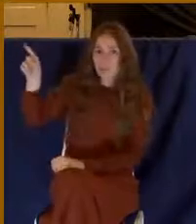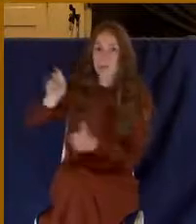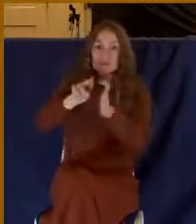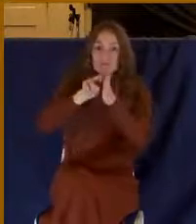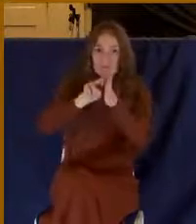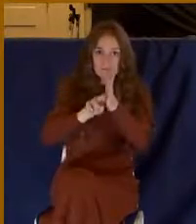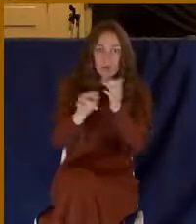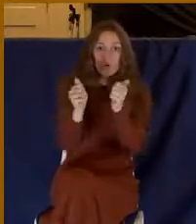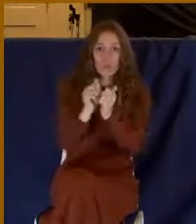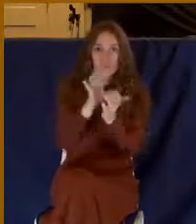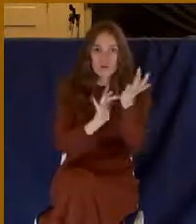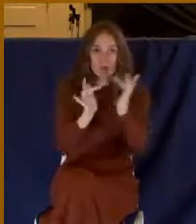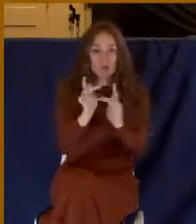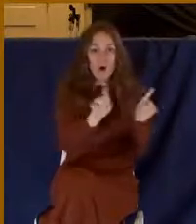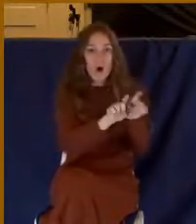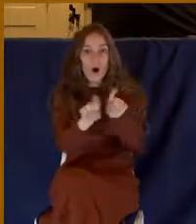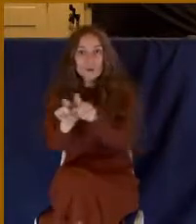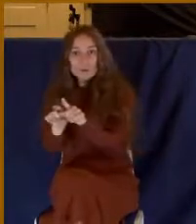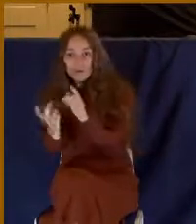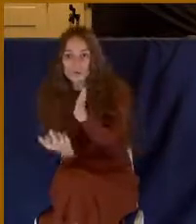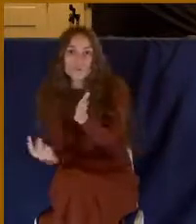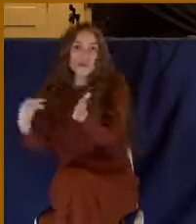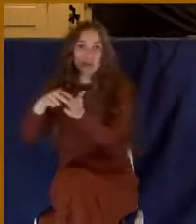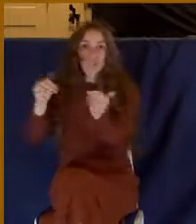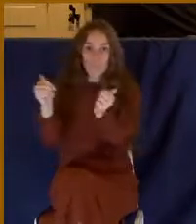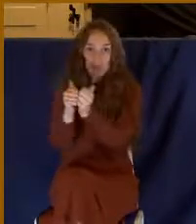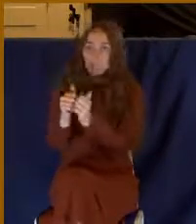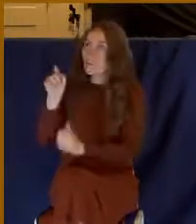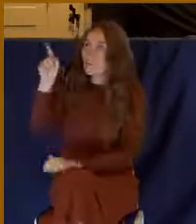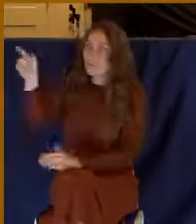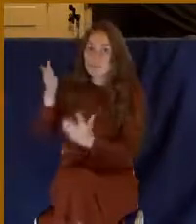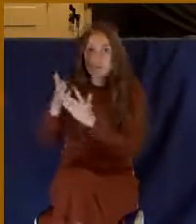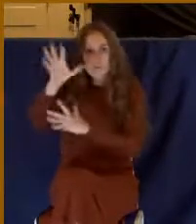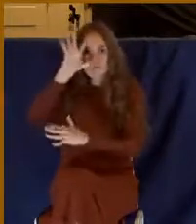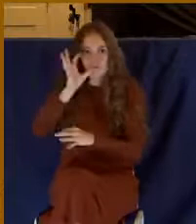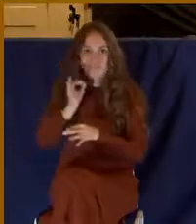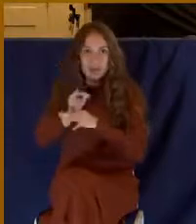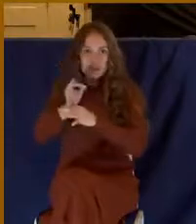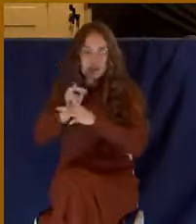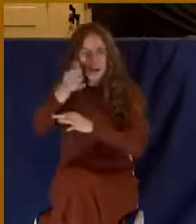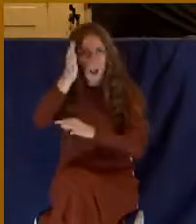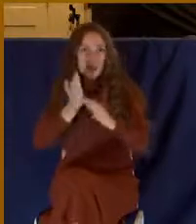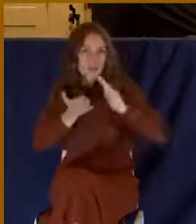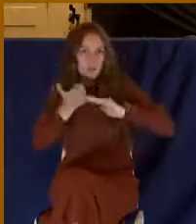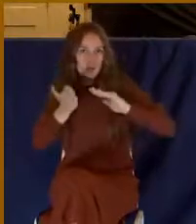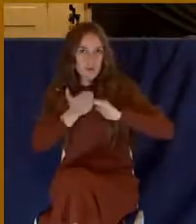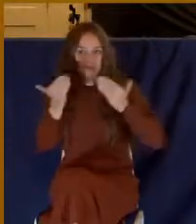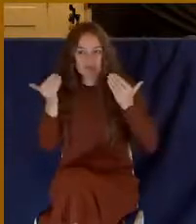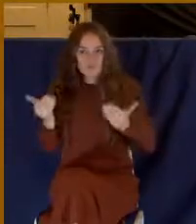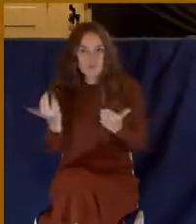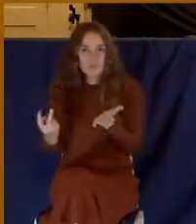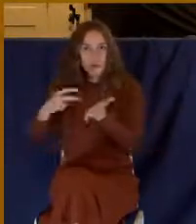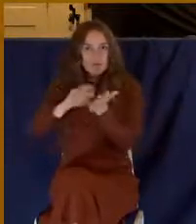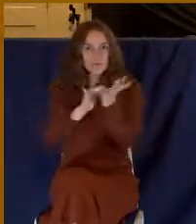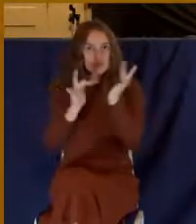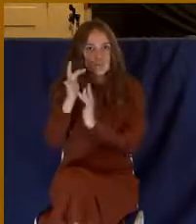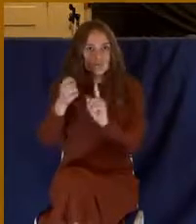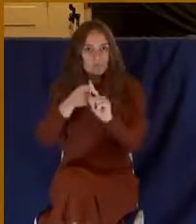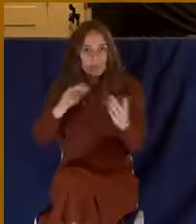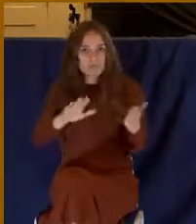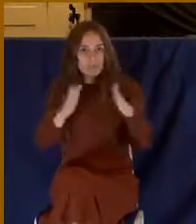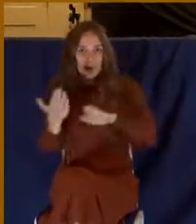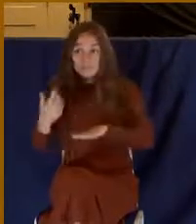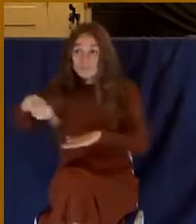the faith of the operation of God, who has raised him from the dead. And you being dead in your sins and the